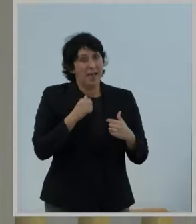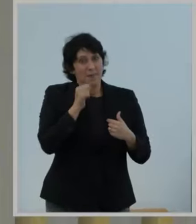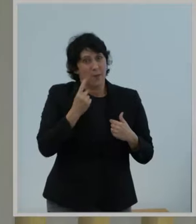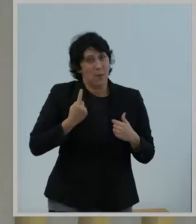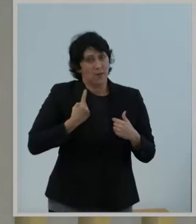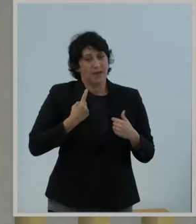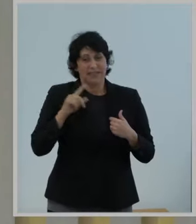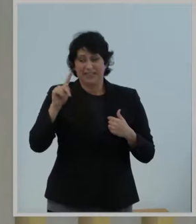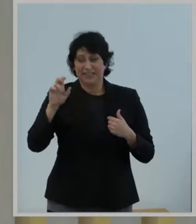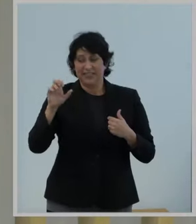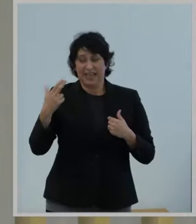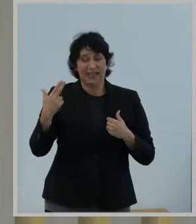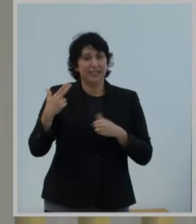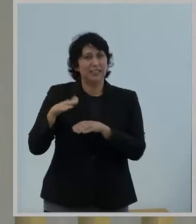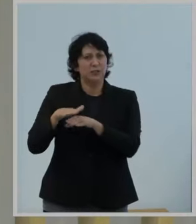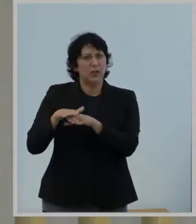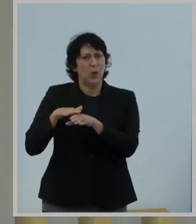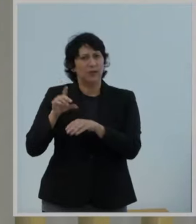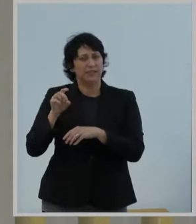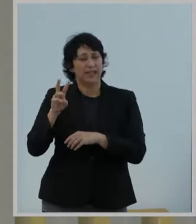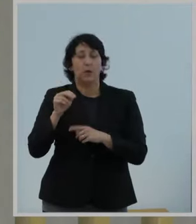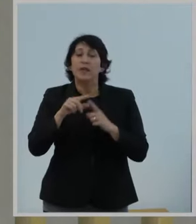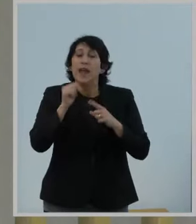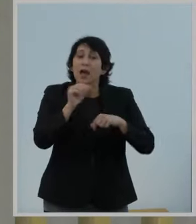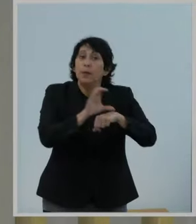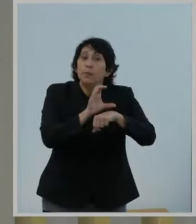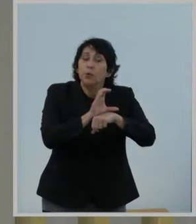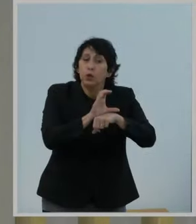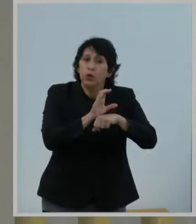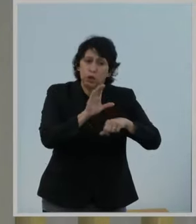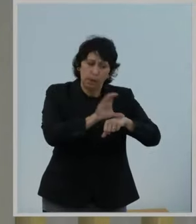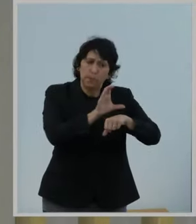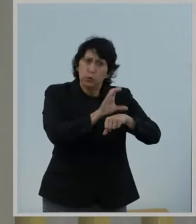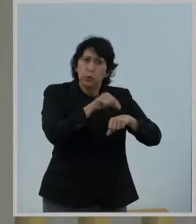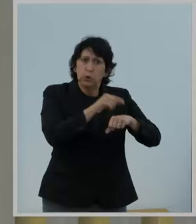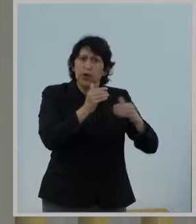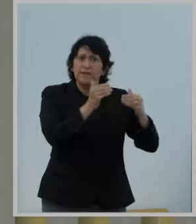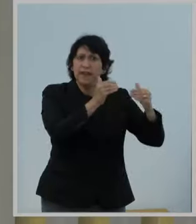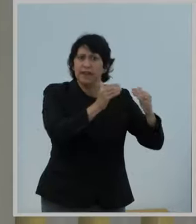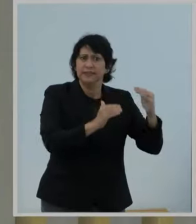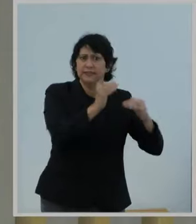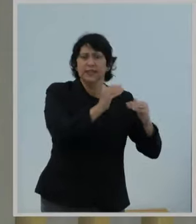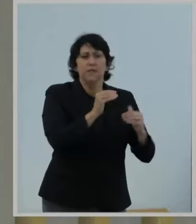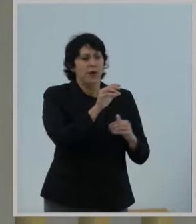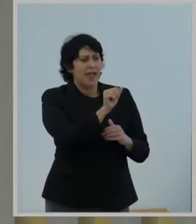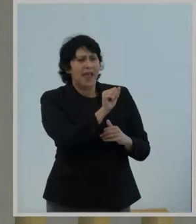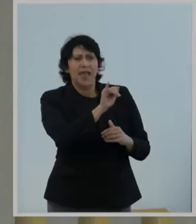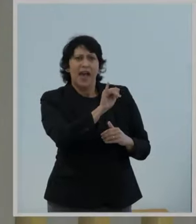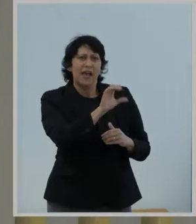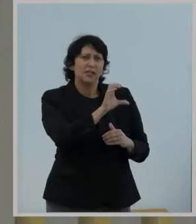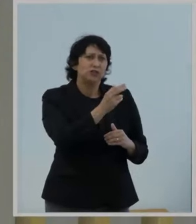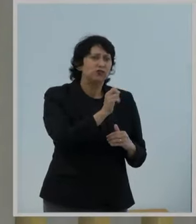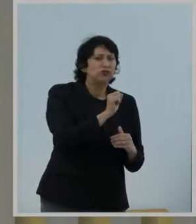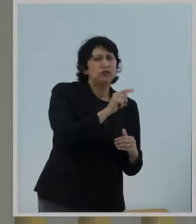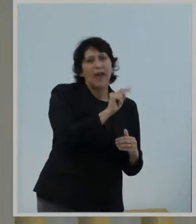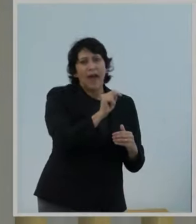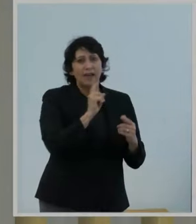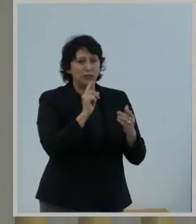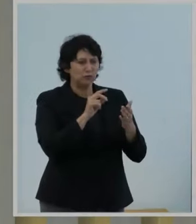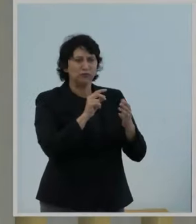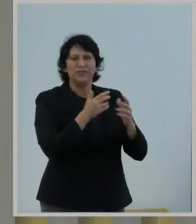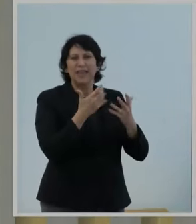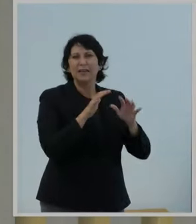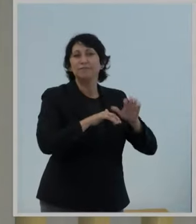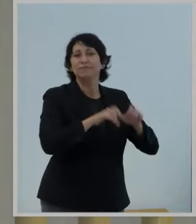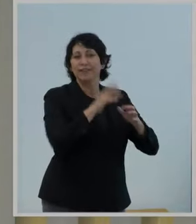tech seems to be slowing down. Not computers. New computer advances are happening all the time, from AI chatbots writing your grocery list at the